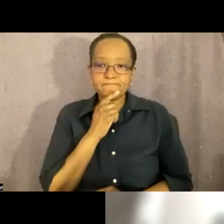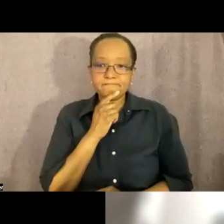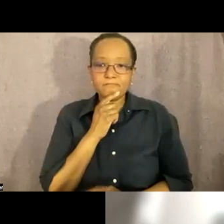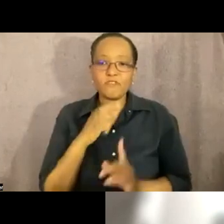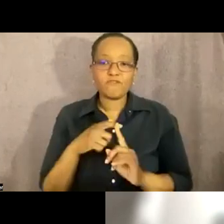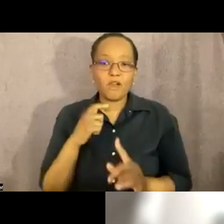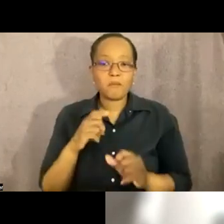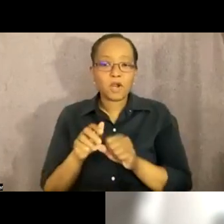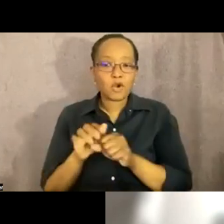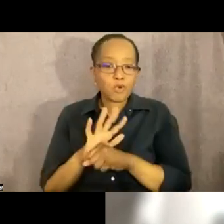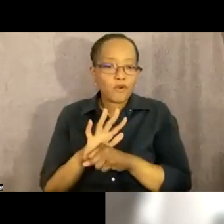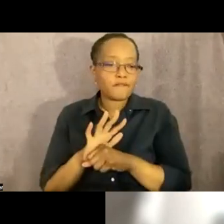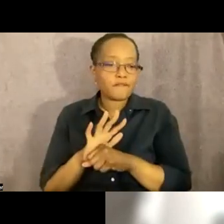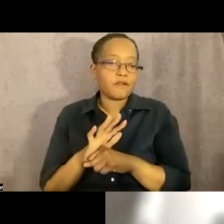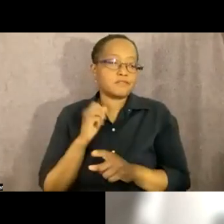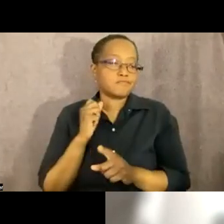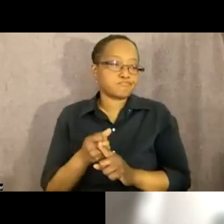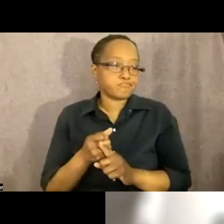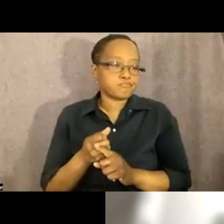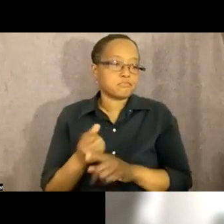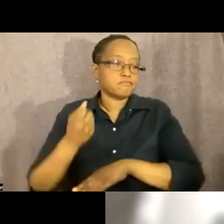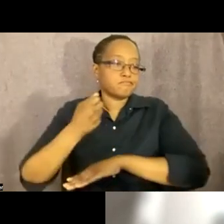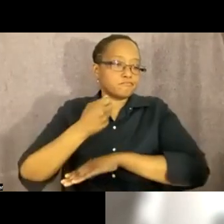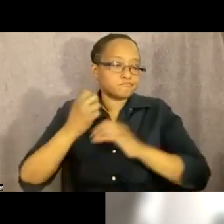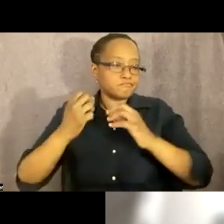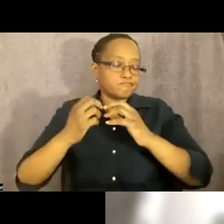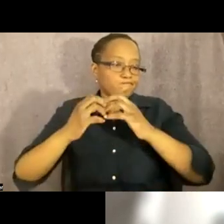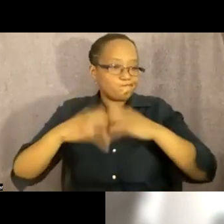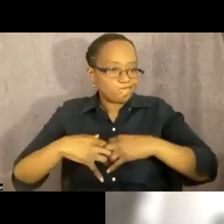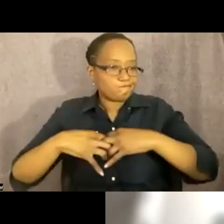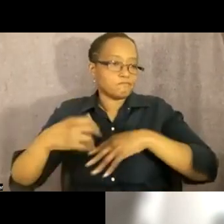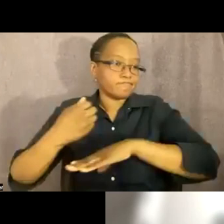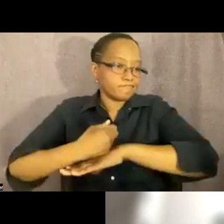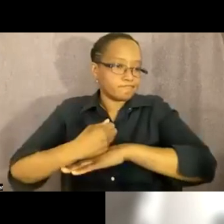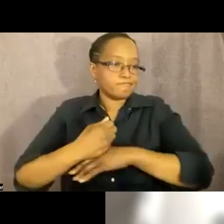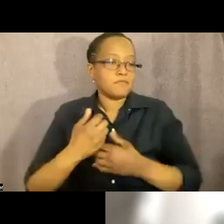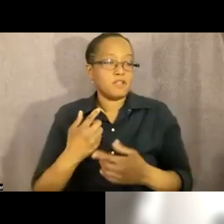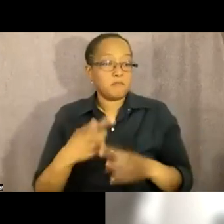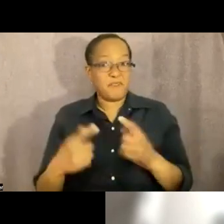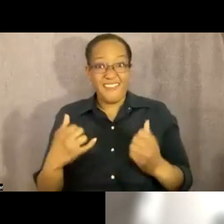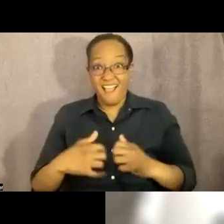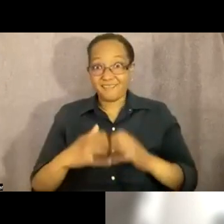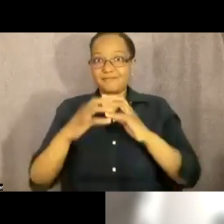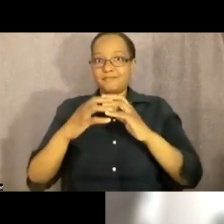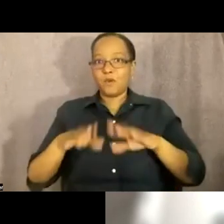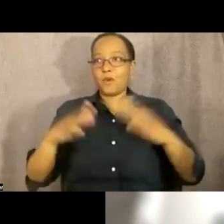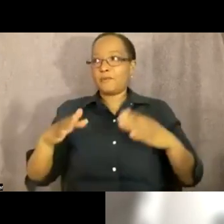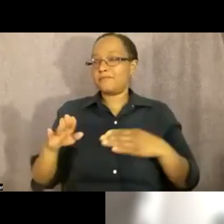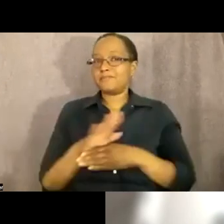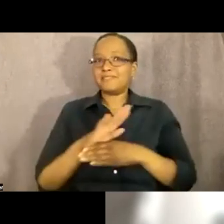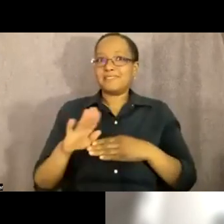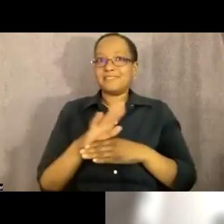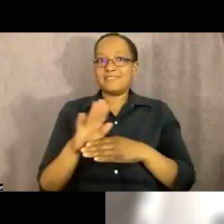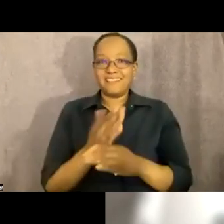coronavirus and shutting down all that stuff like man we're all so busy again and so it's like oh